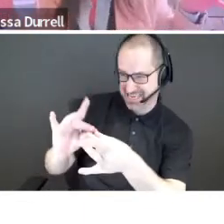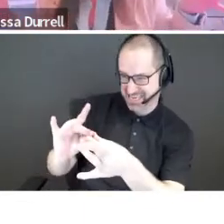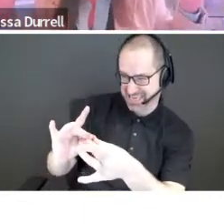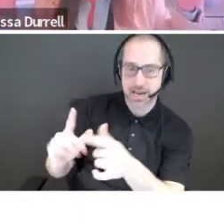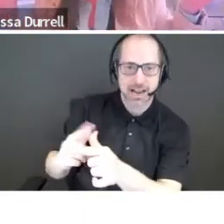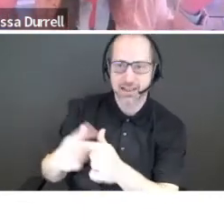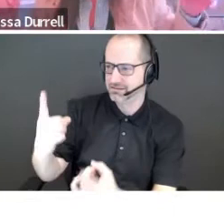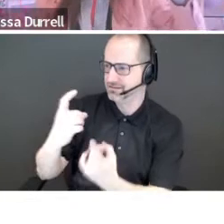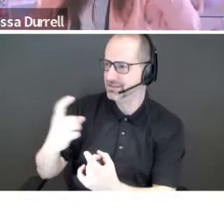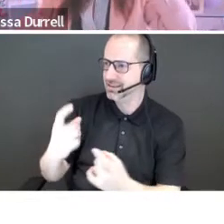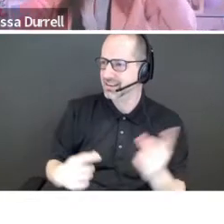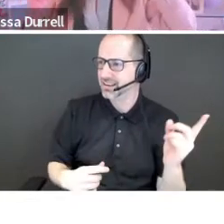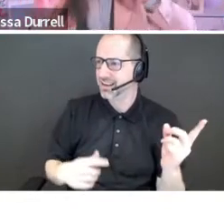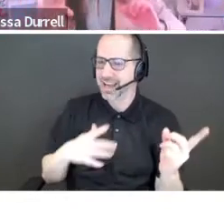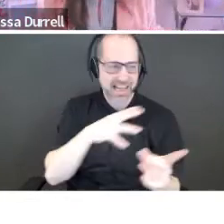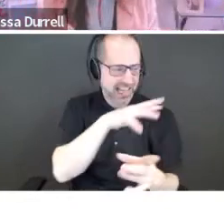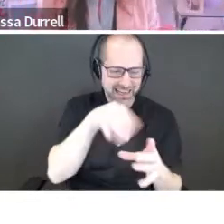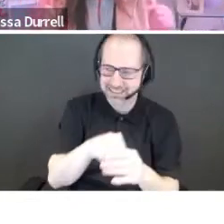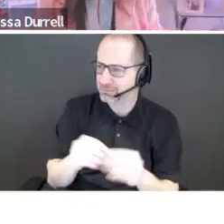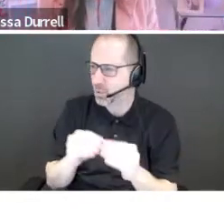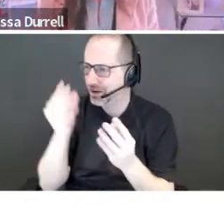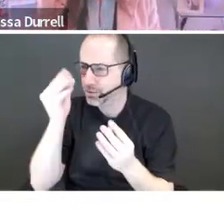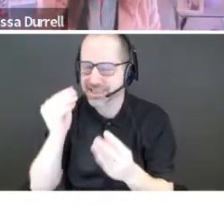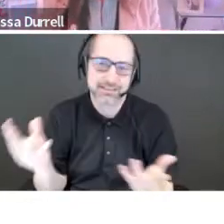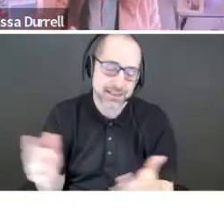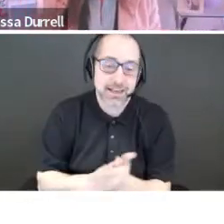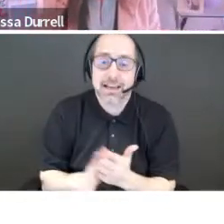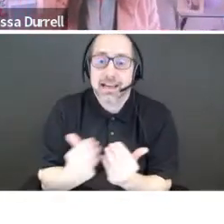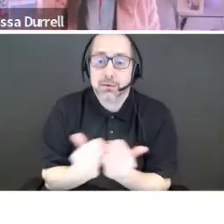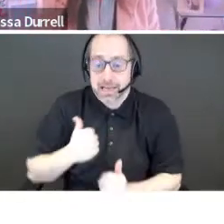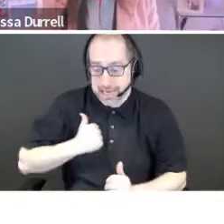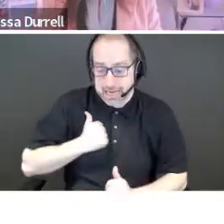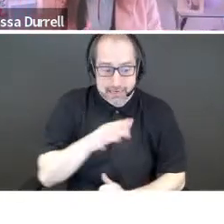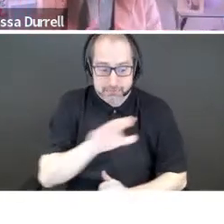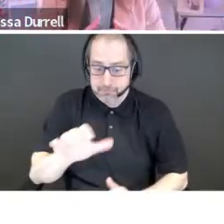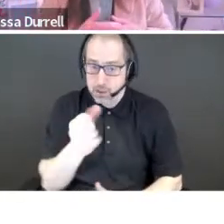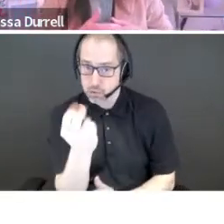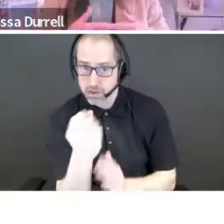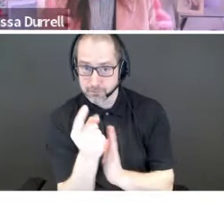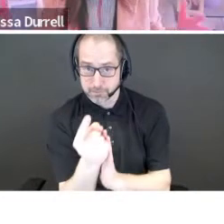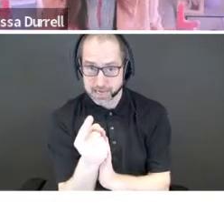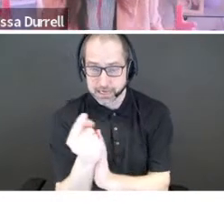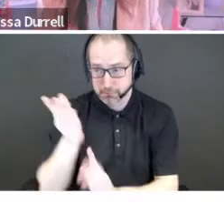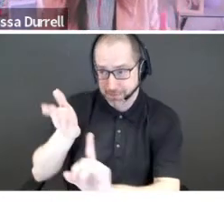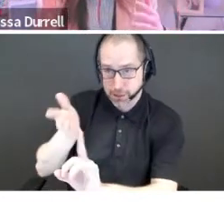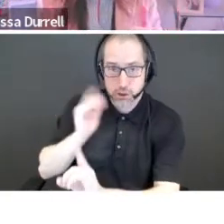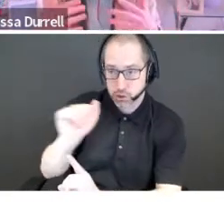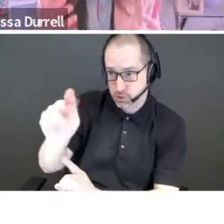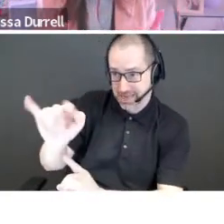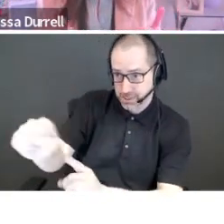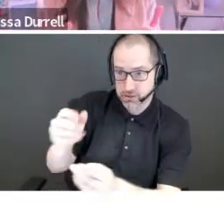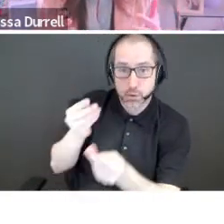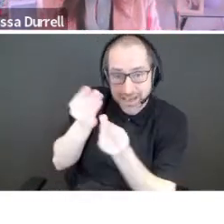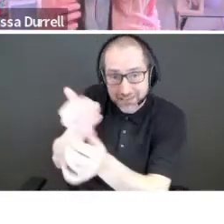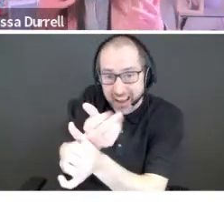a good space here. We all understand it. And in a 12-minute pitch here in Canada, when you're pitching to angels, we're not giving them everything. We're